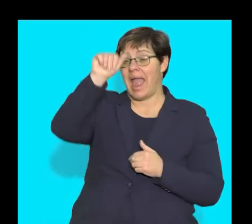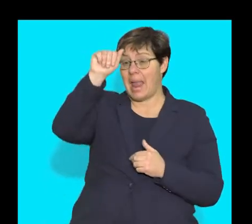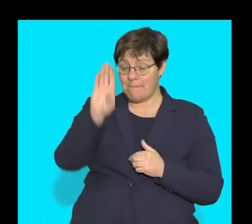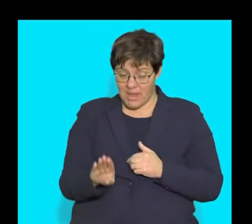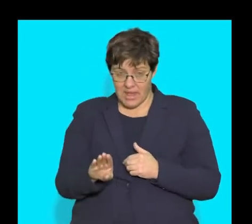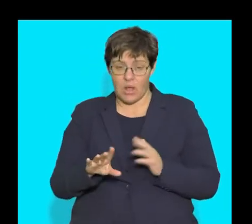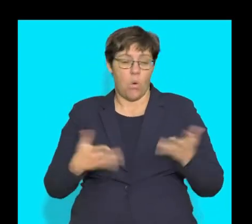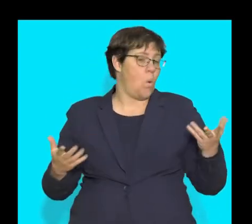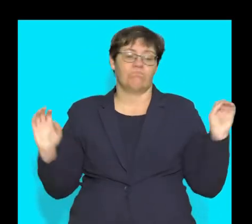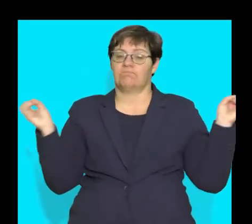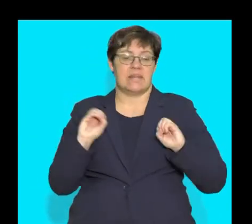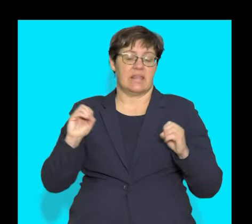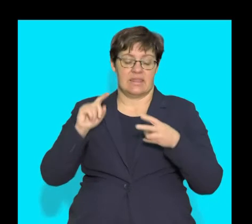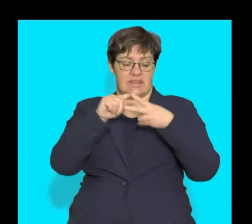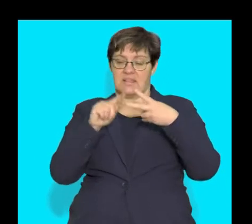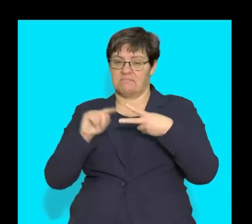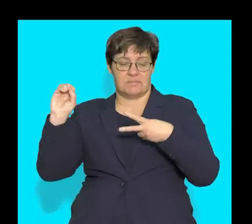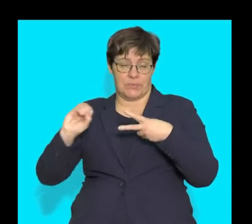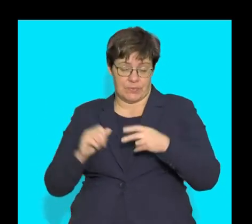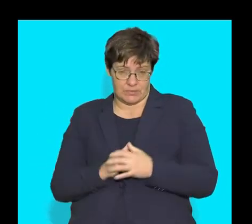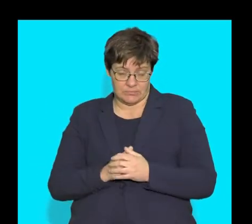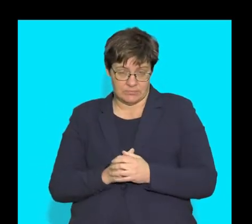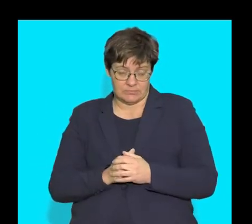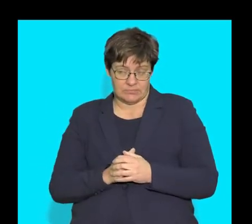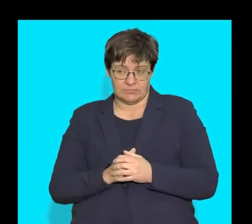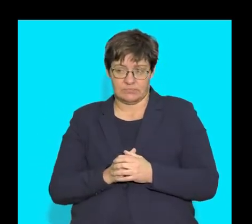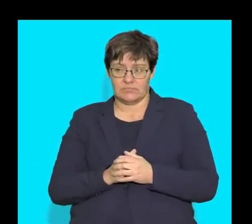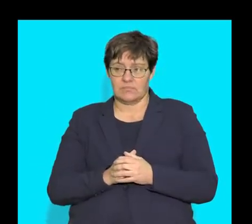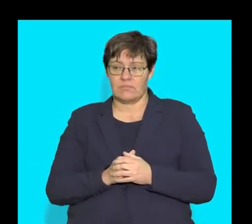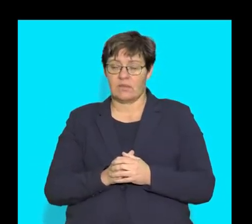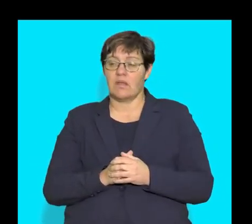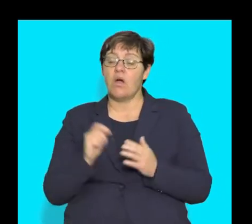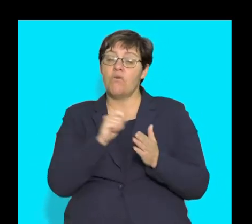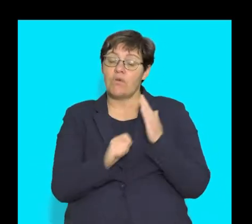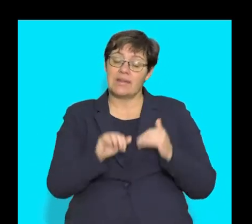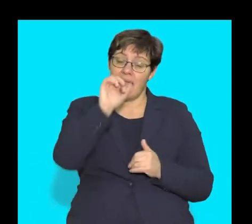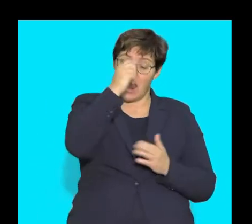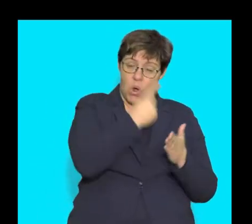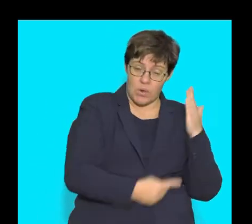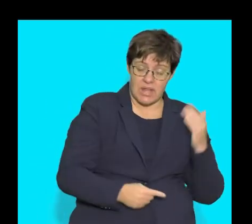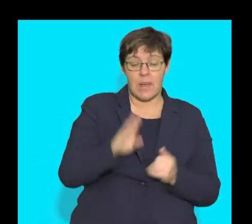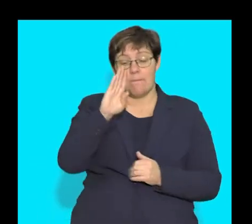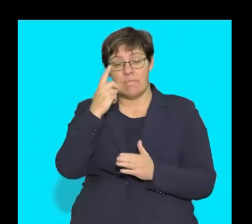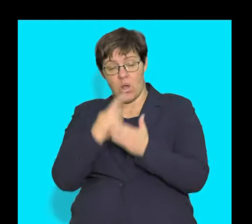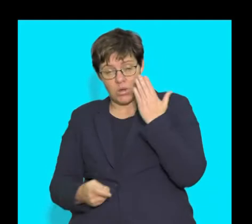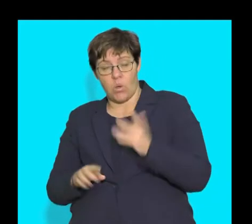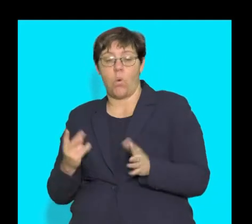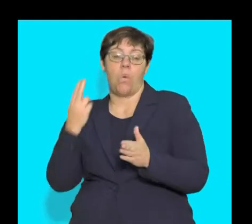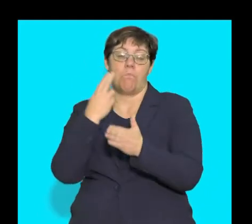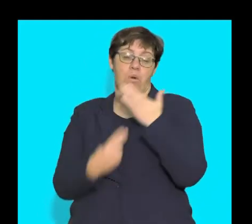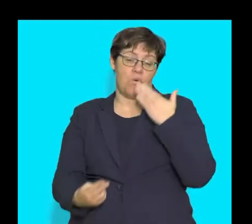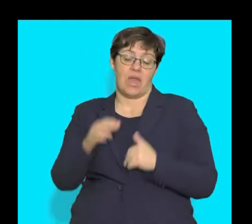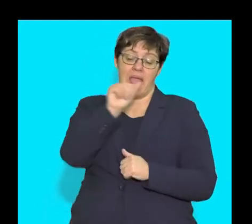A and B, none of the items in column 2. Okay, write A only, B only,